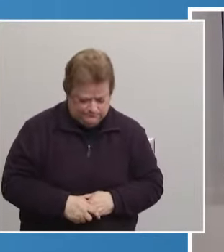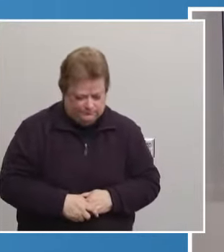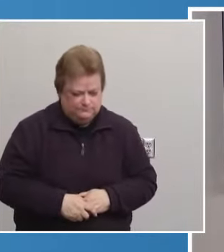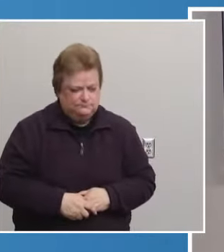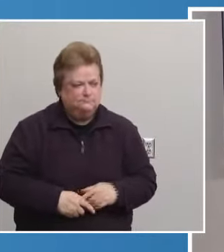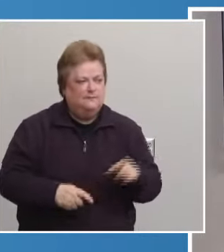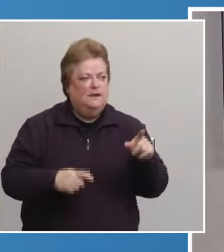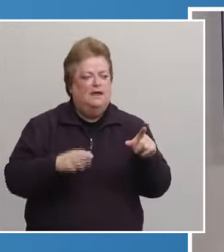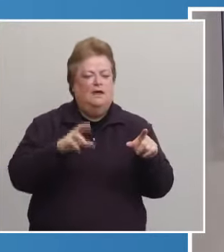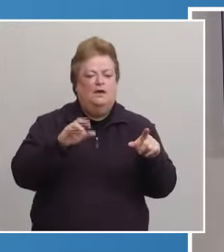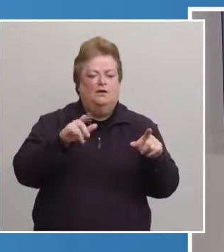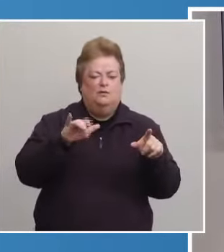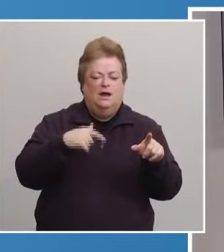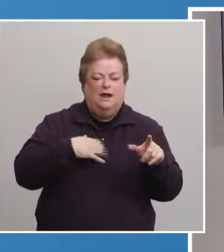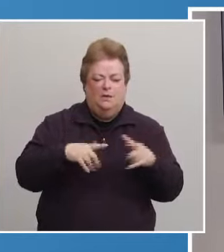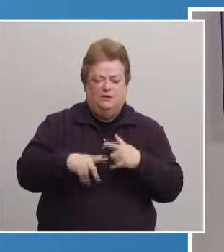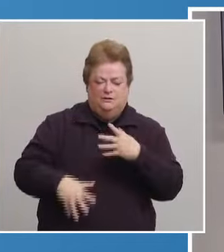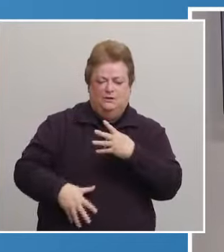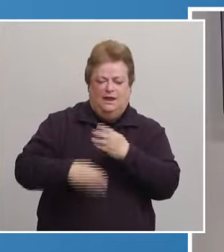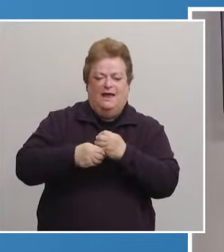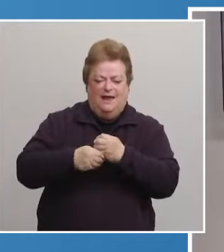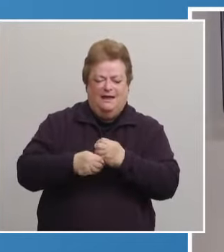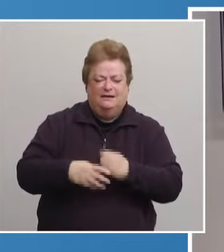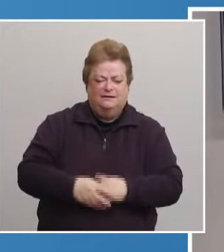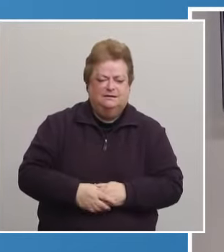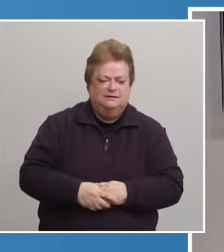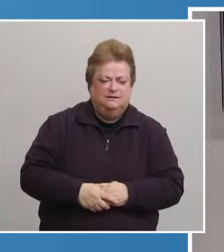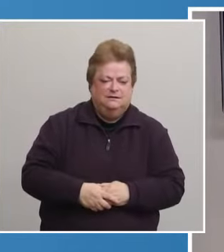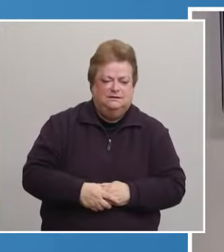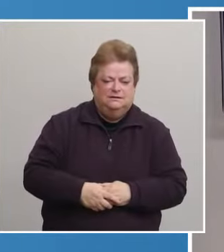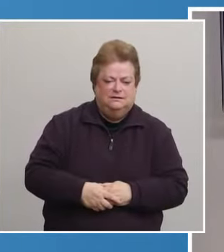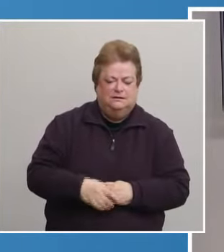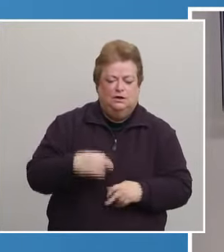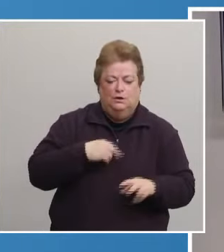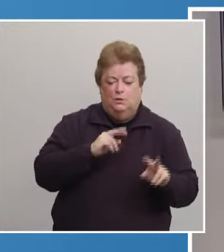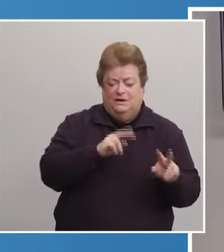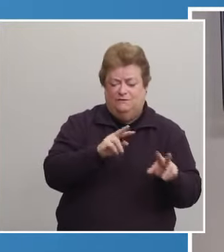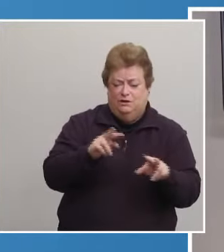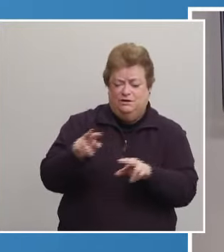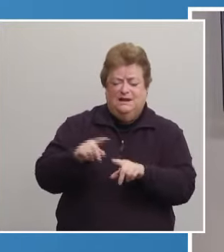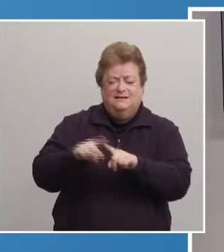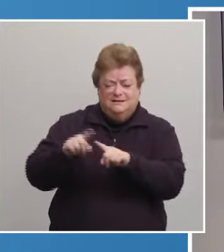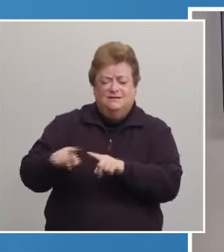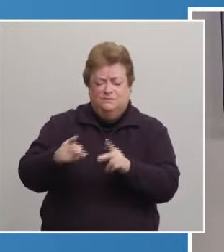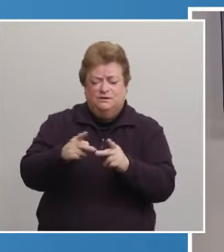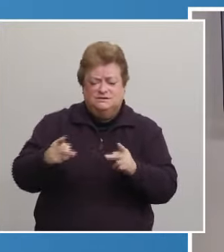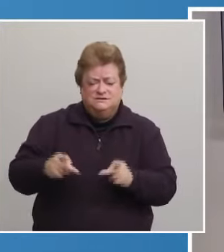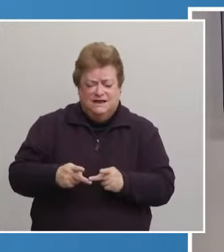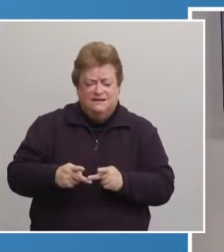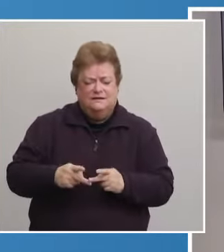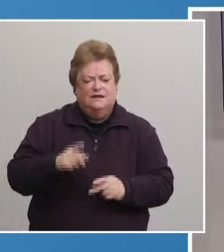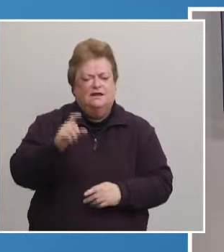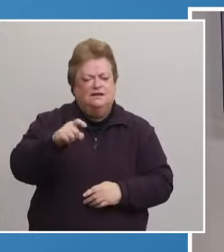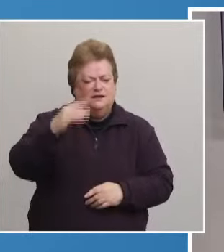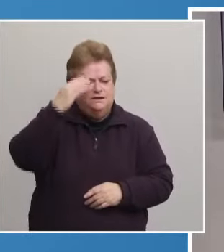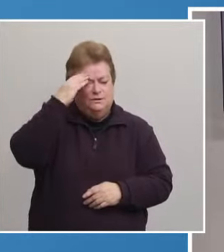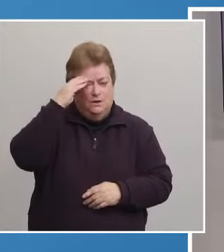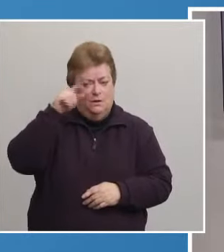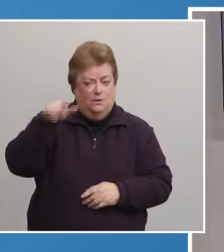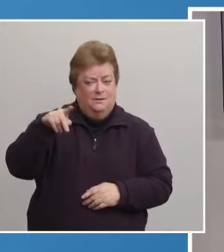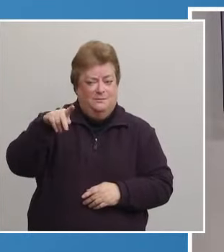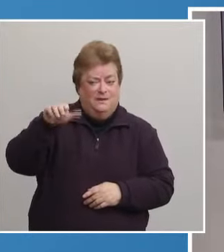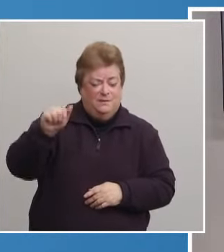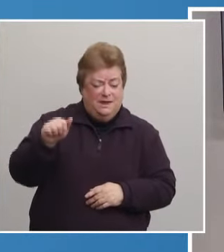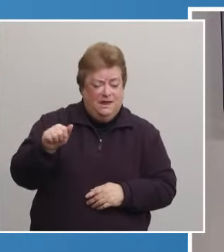Riley, I wanted to add on to that, uh, since we've looked at multiple different sites, need to know like at the arena,